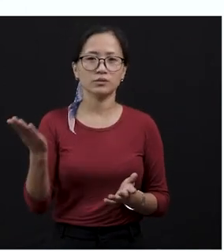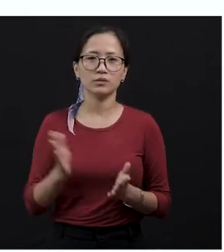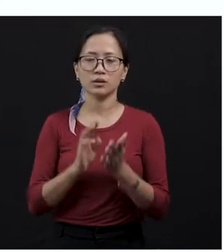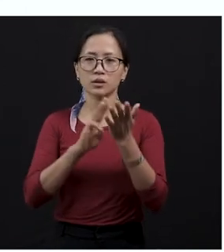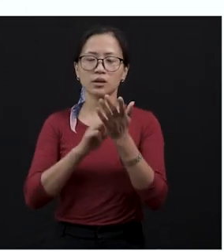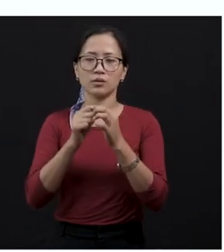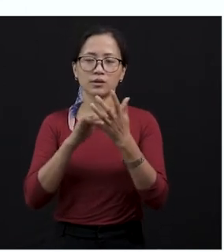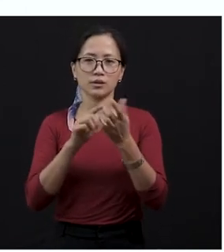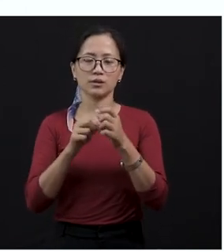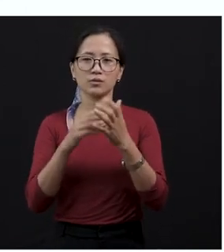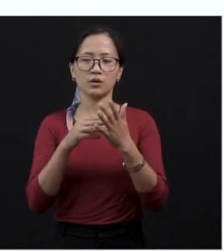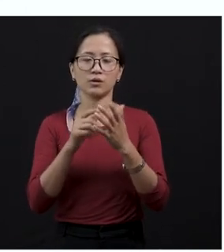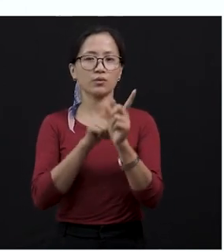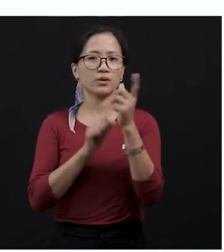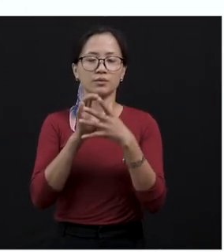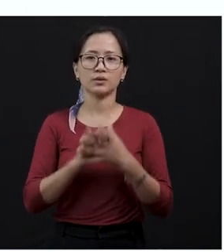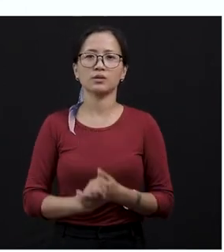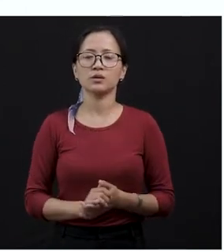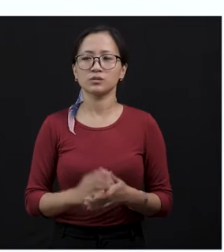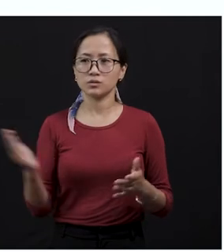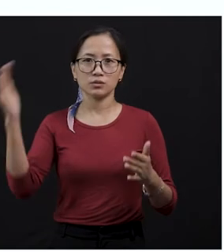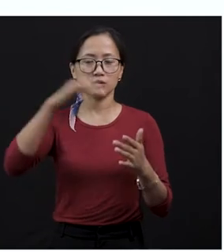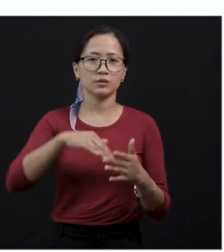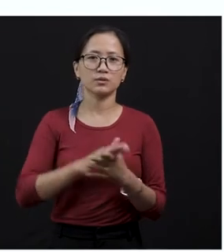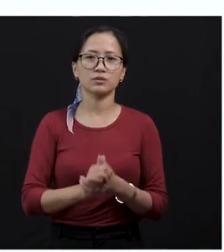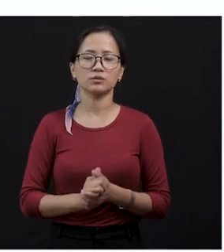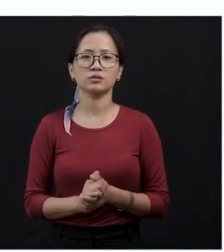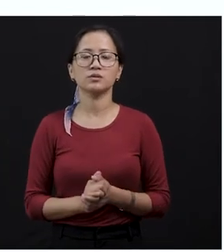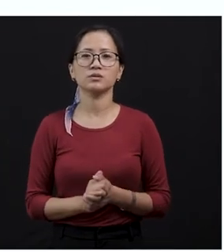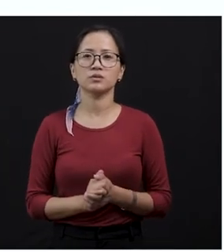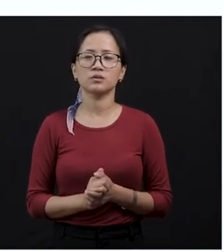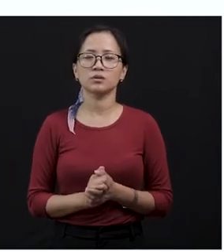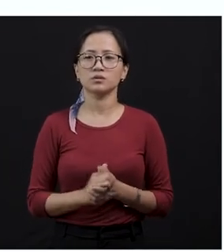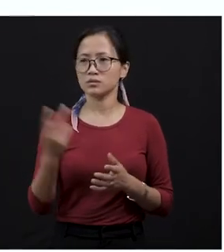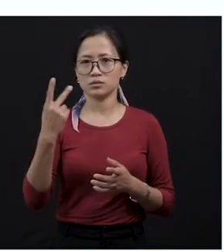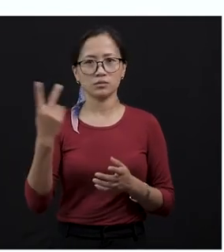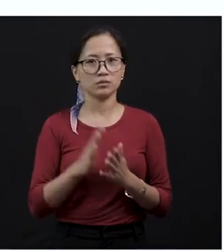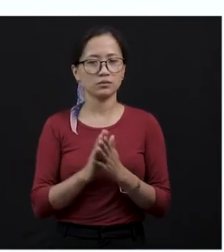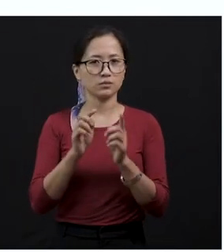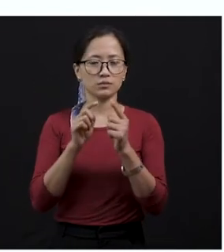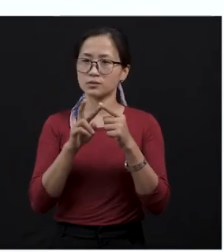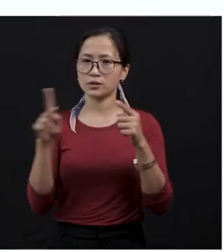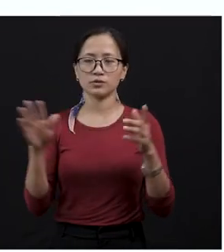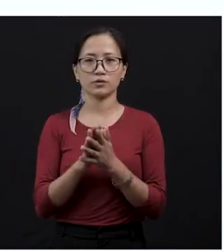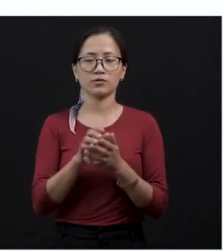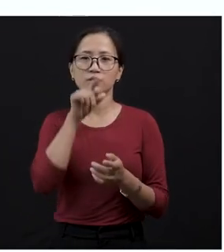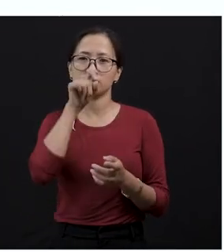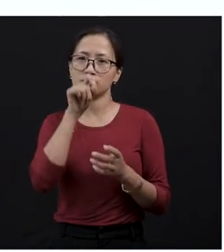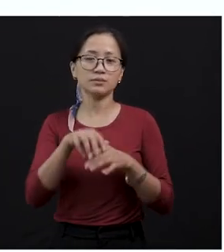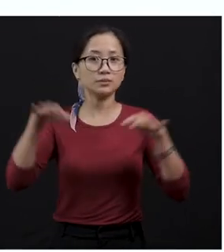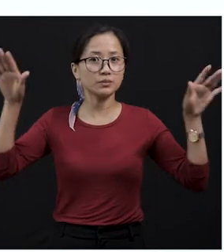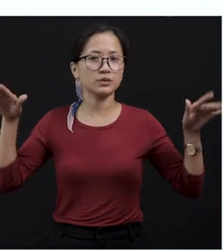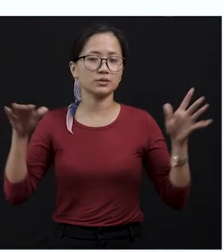miner and a jungle crow that came to witness the battle. A miner and a jungle crow, those are two types of birds. And then they